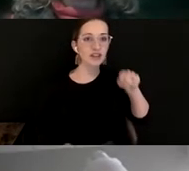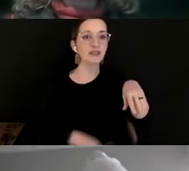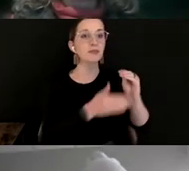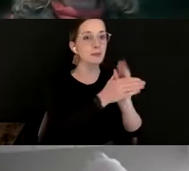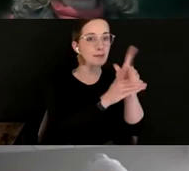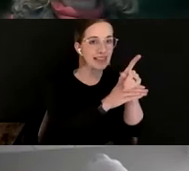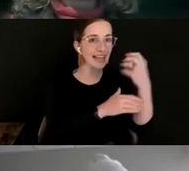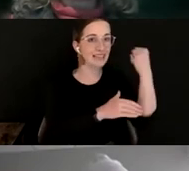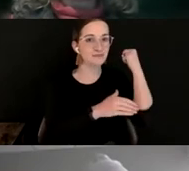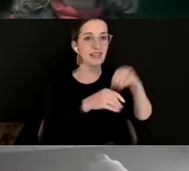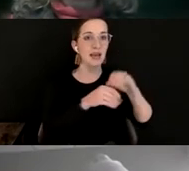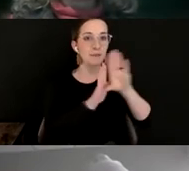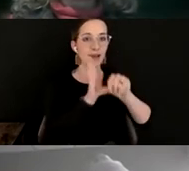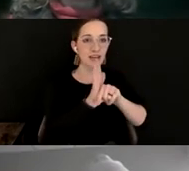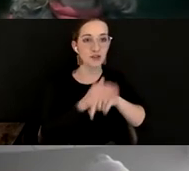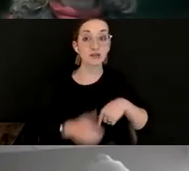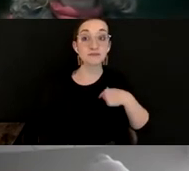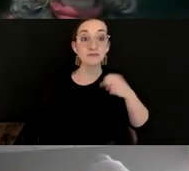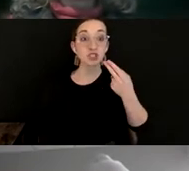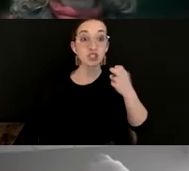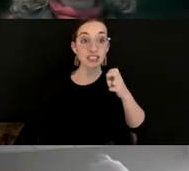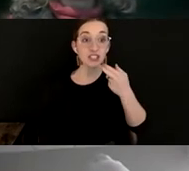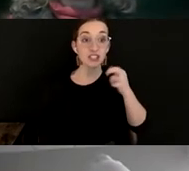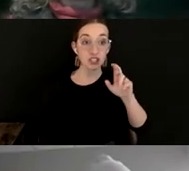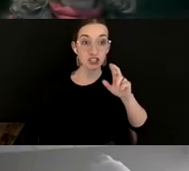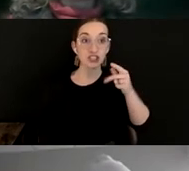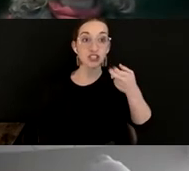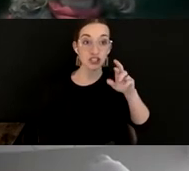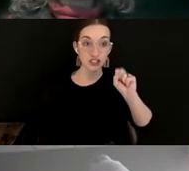I use she, her, hers pronouns, and I will pass it to Laura.